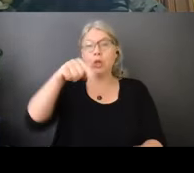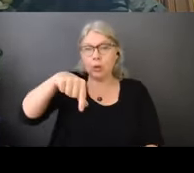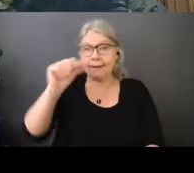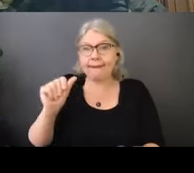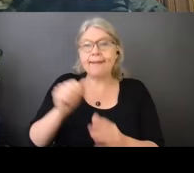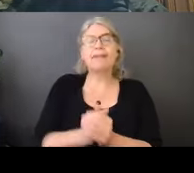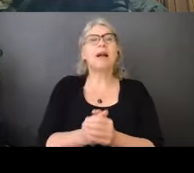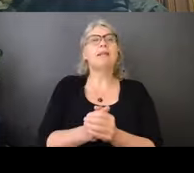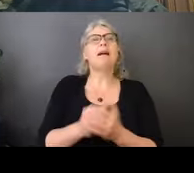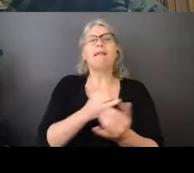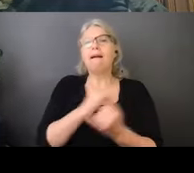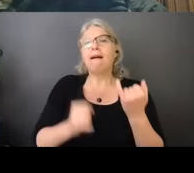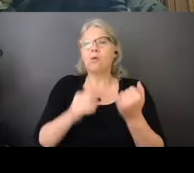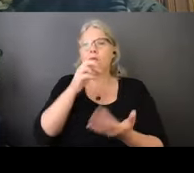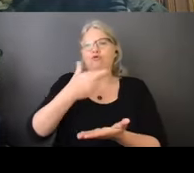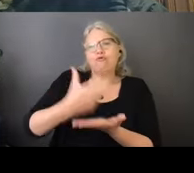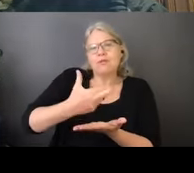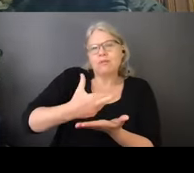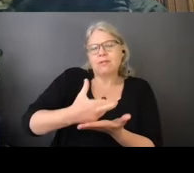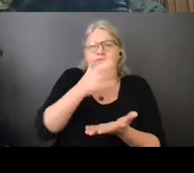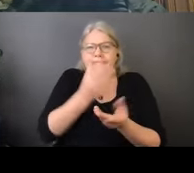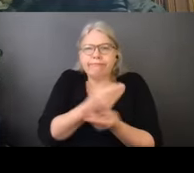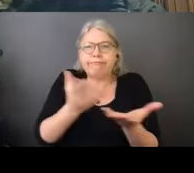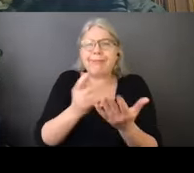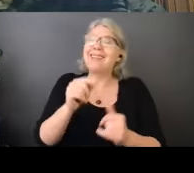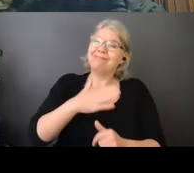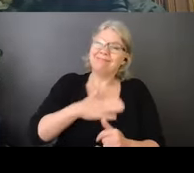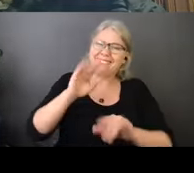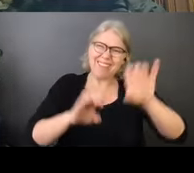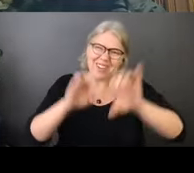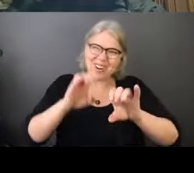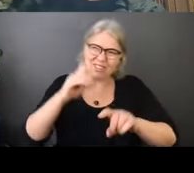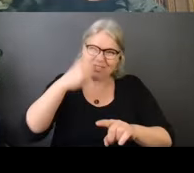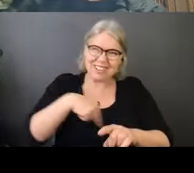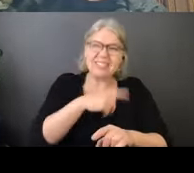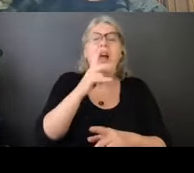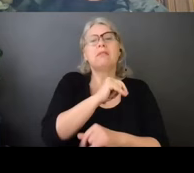finally resources, evaluations and thank yous.